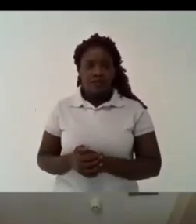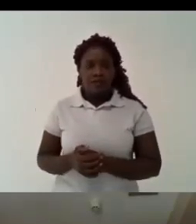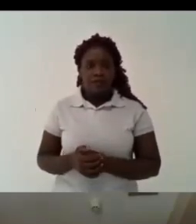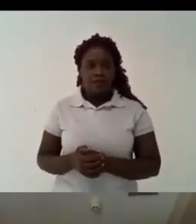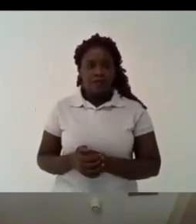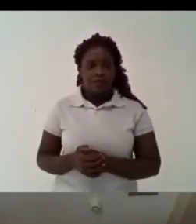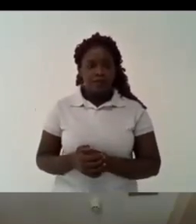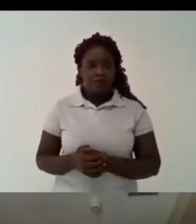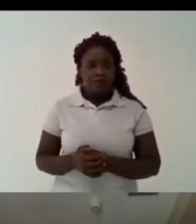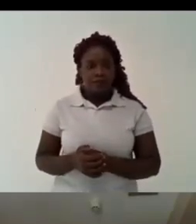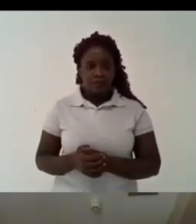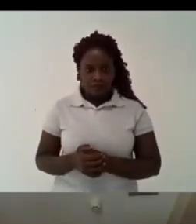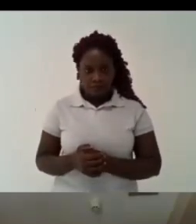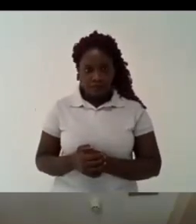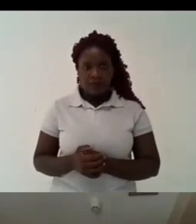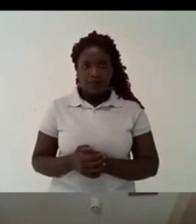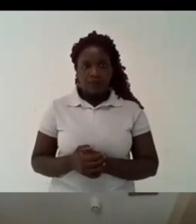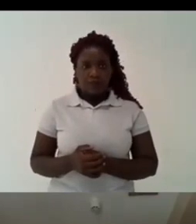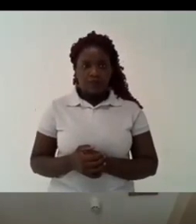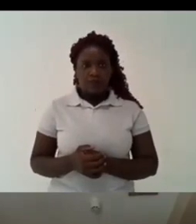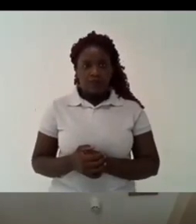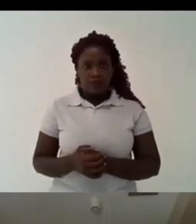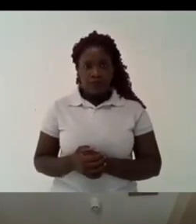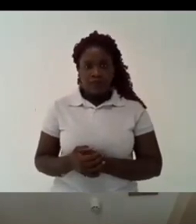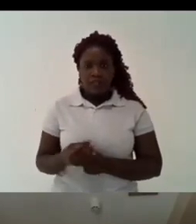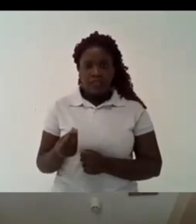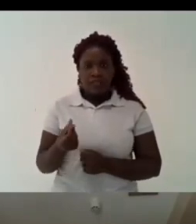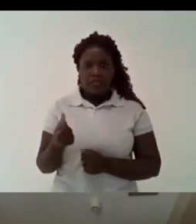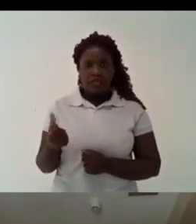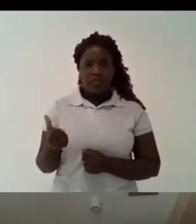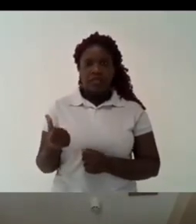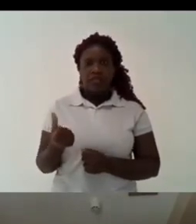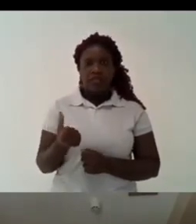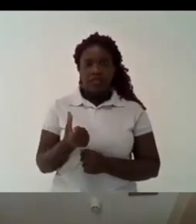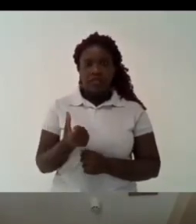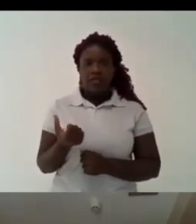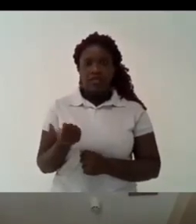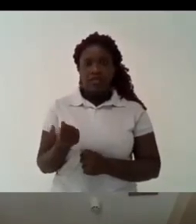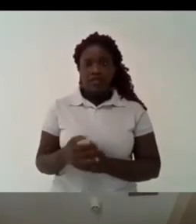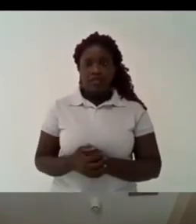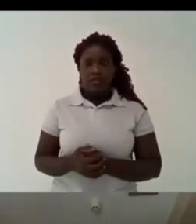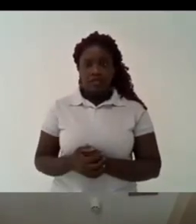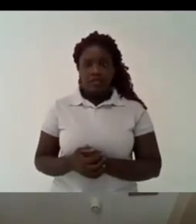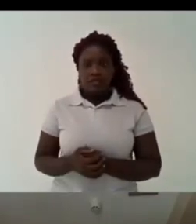this is already consolidated they're not open to debate